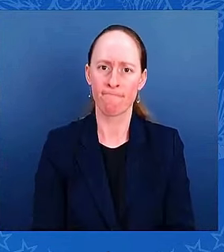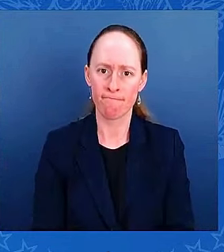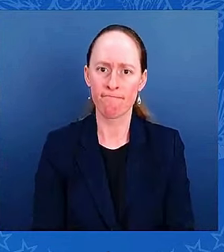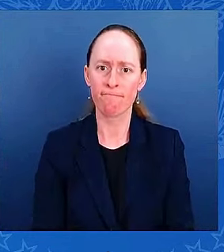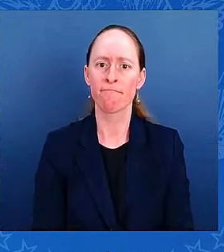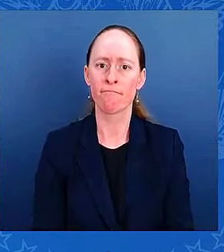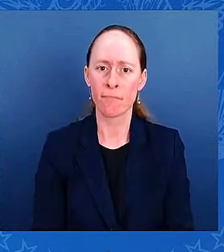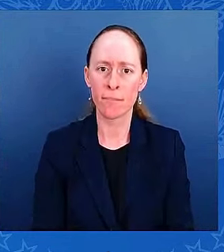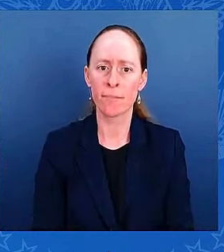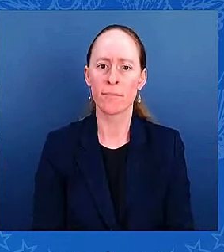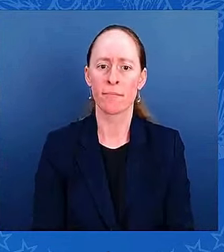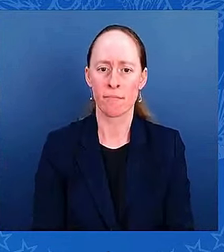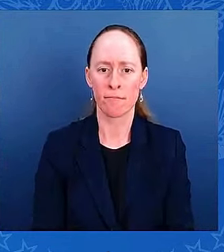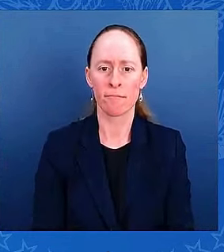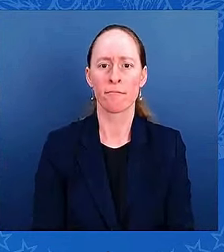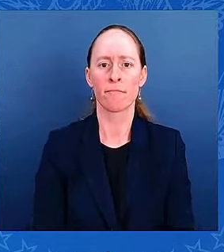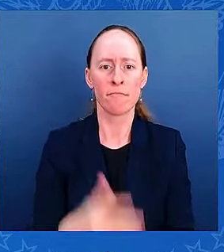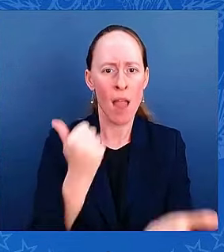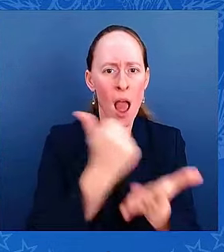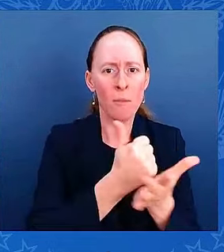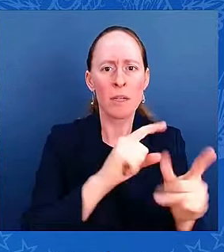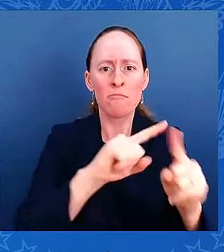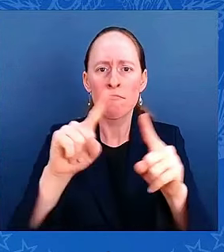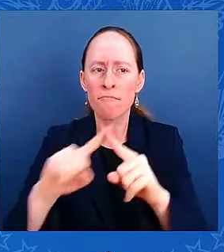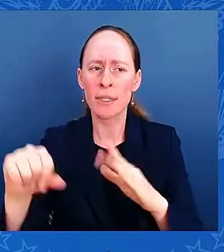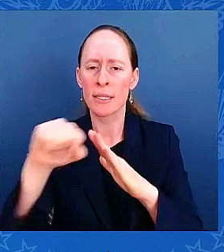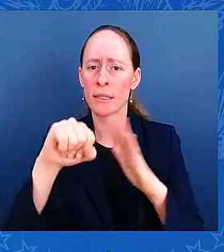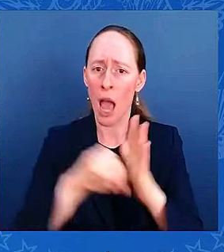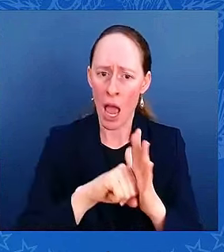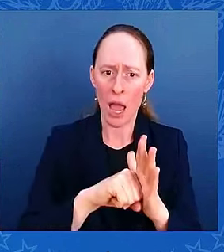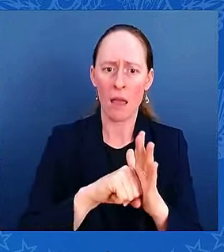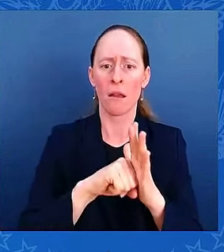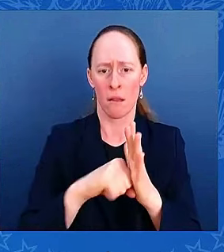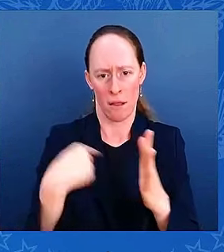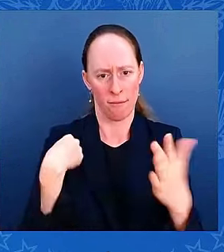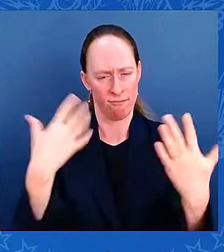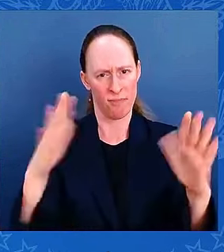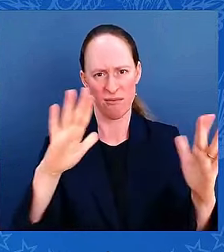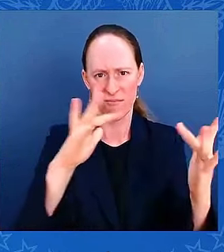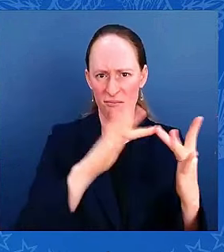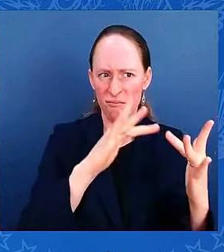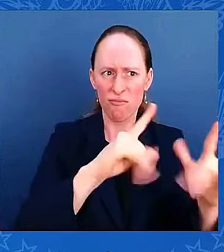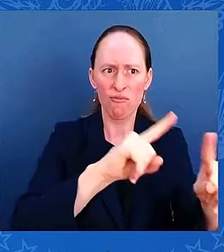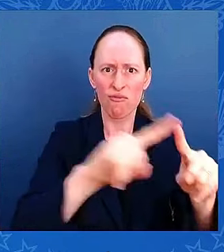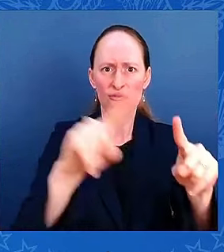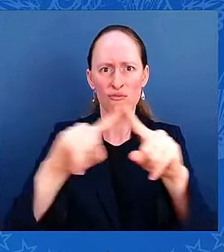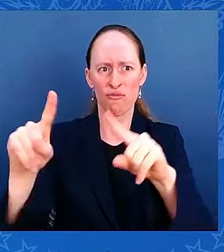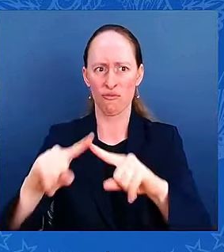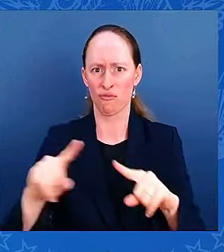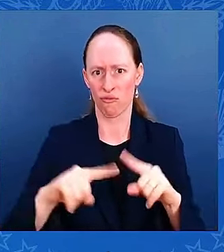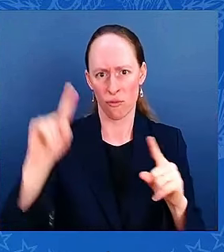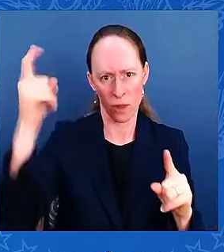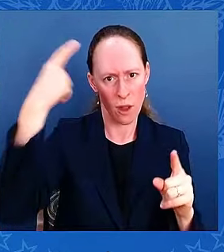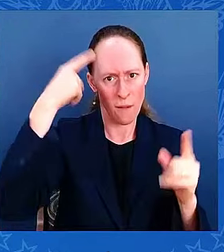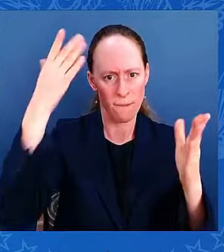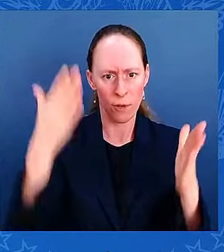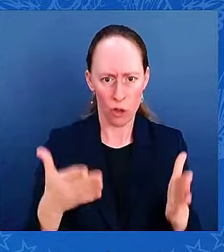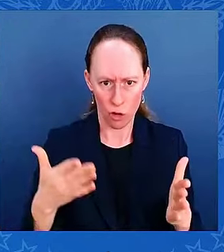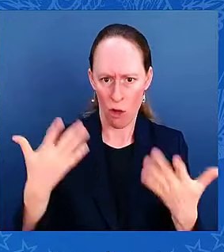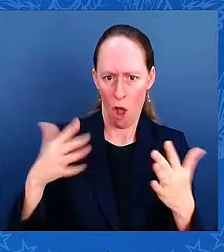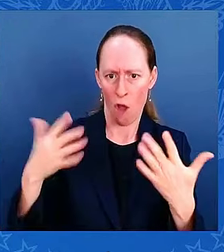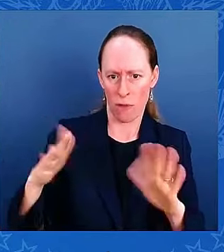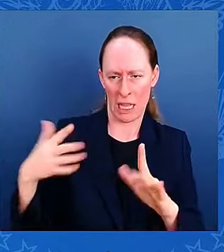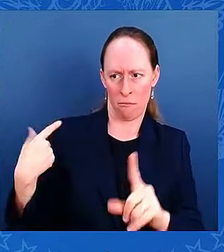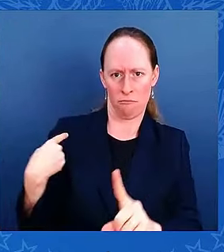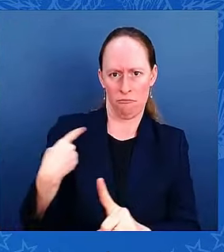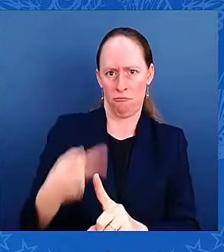I've spoken to all the governors, not today, all of them, but I've spoken to all of them thus far, and how we can be ready to go in an instant when